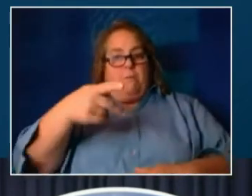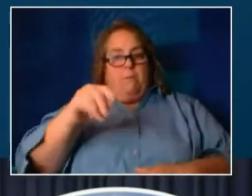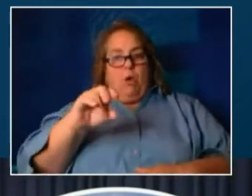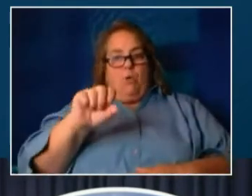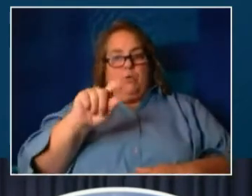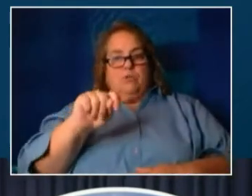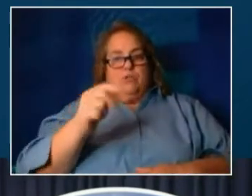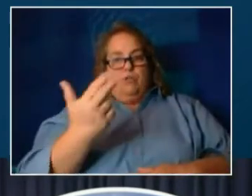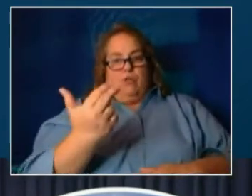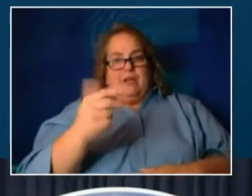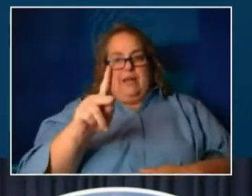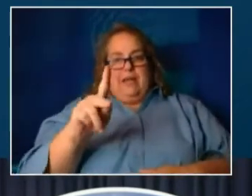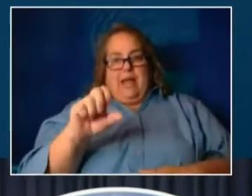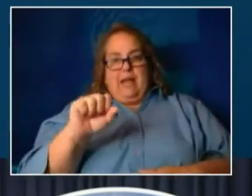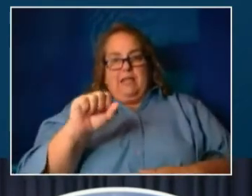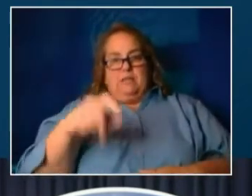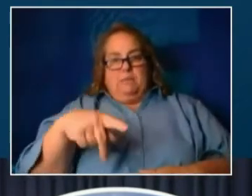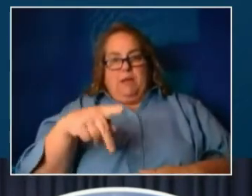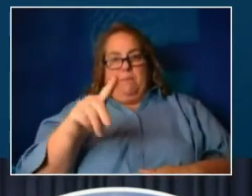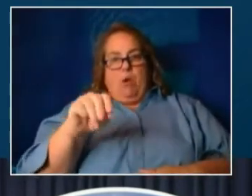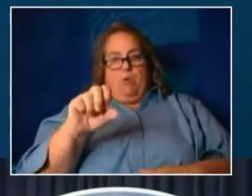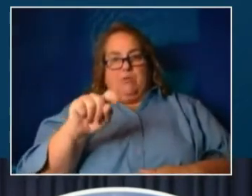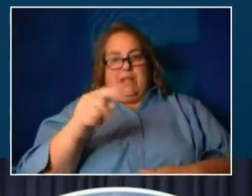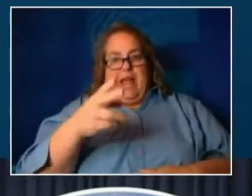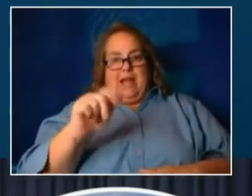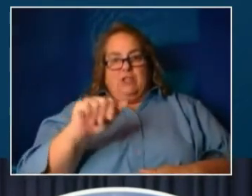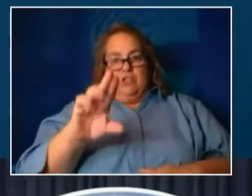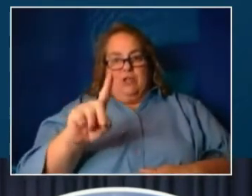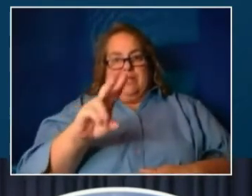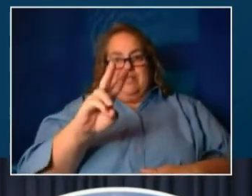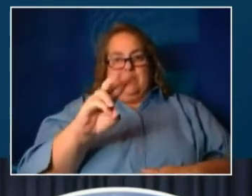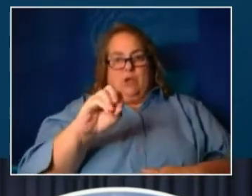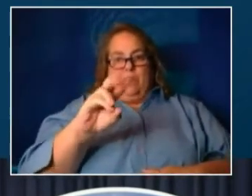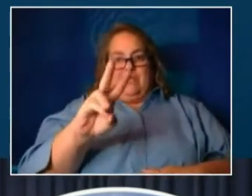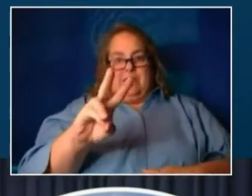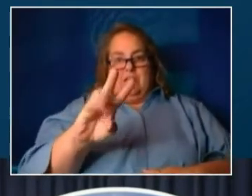at 606-435-6069.